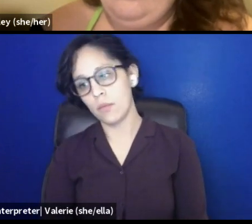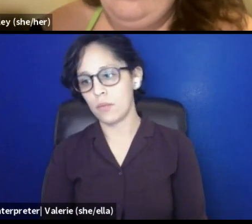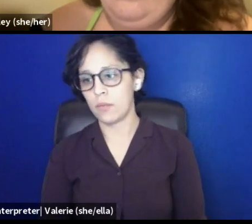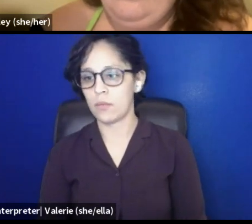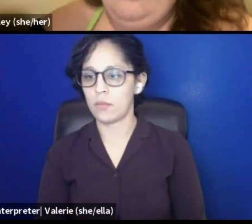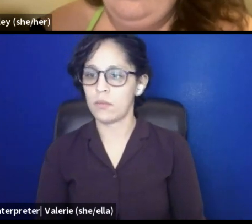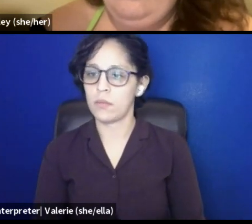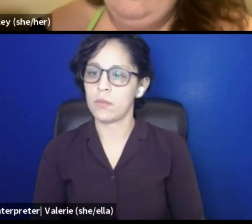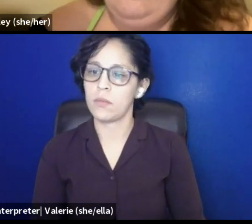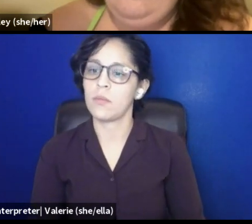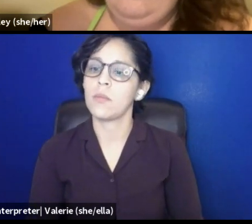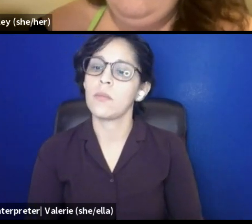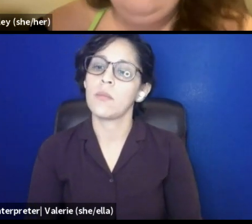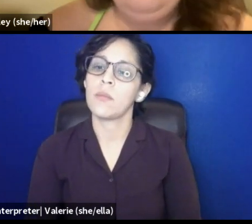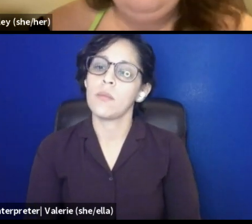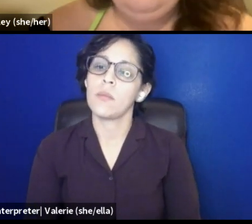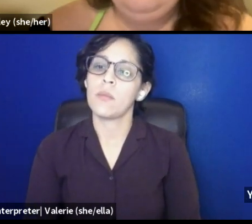um,